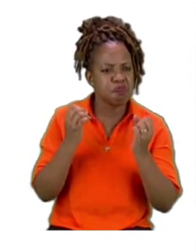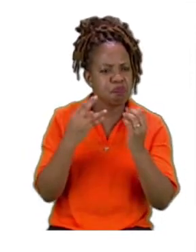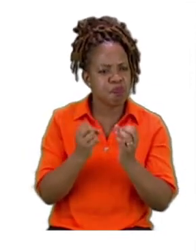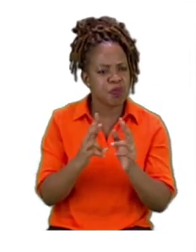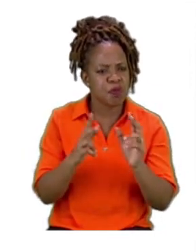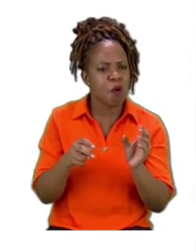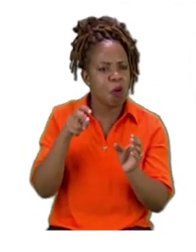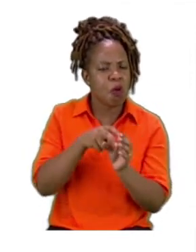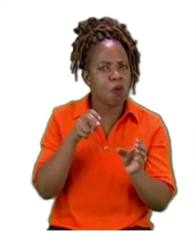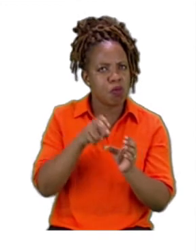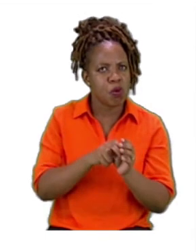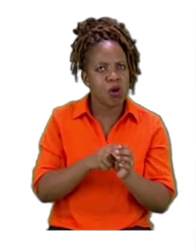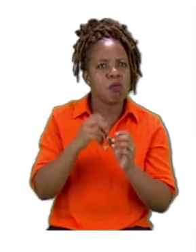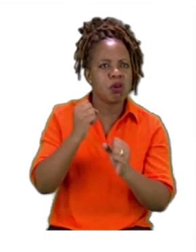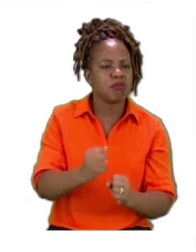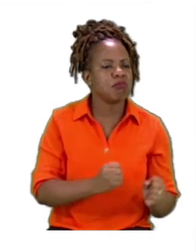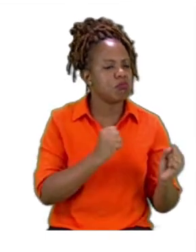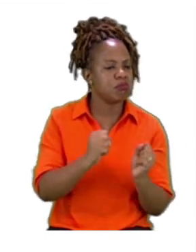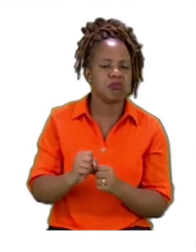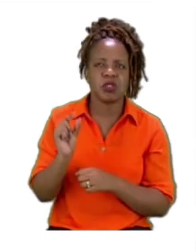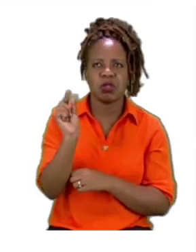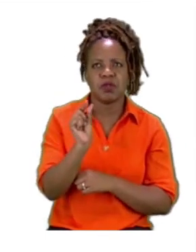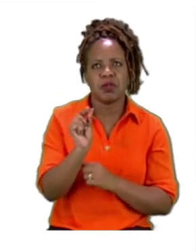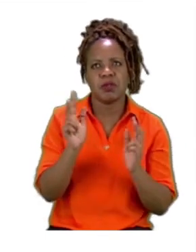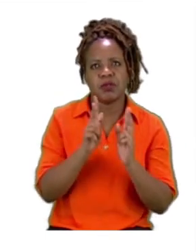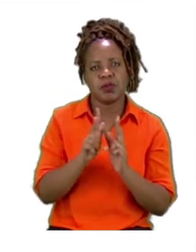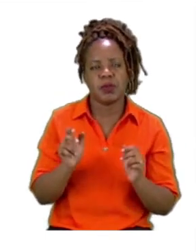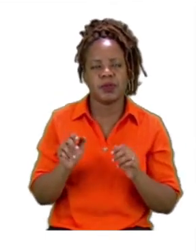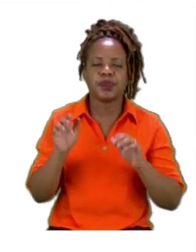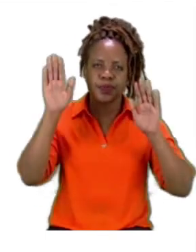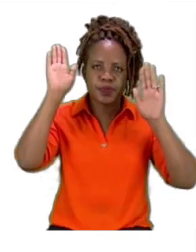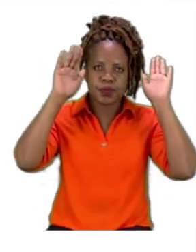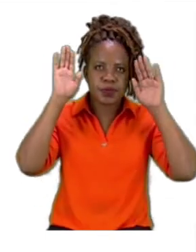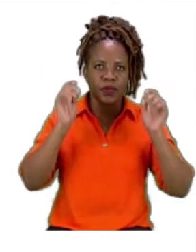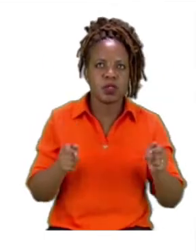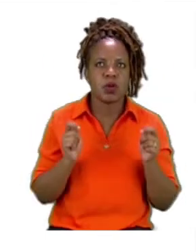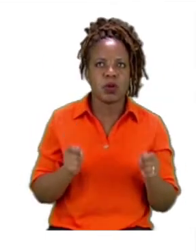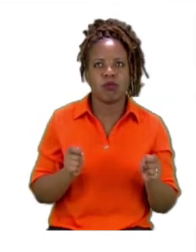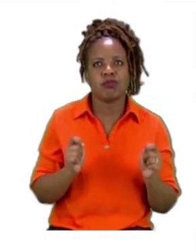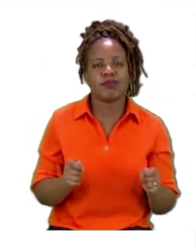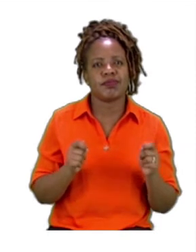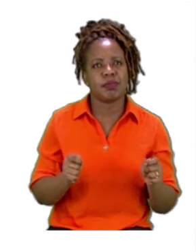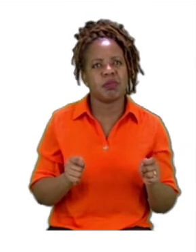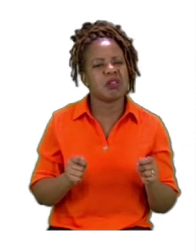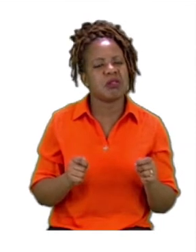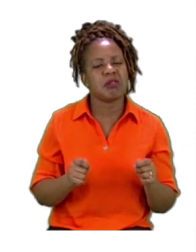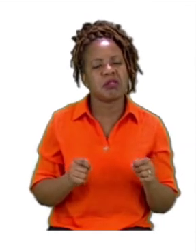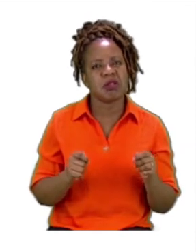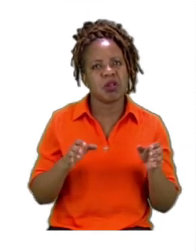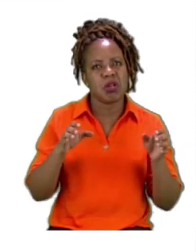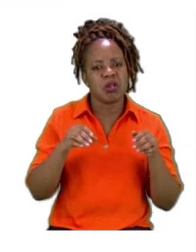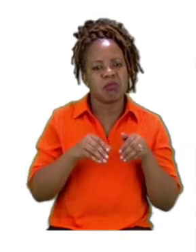A donkey cart is a type of transport that is mainly used in Africa where we have